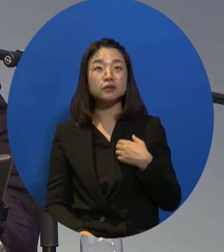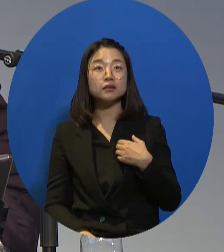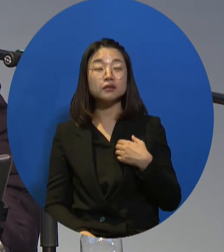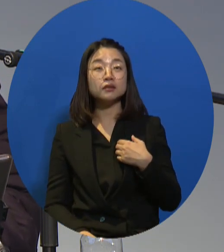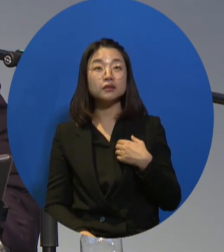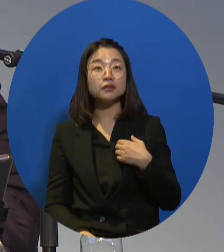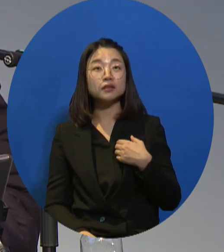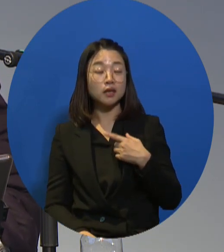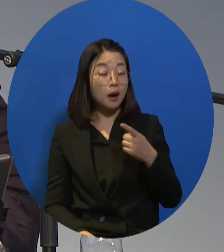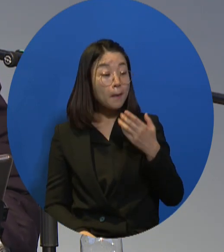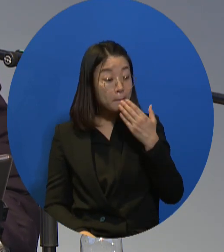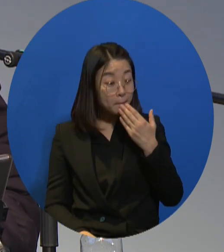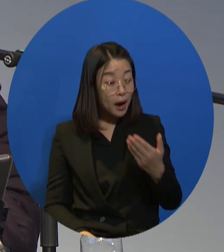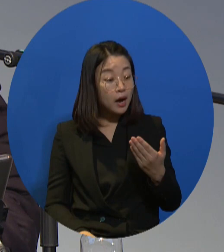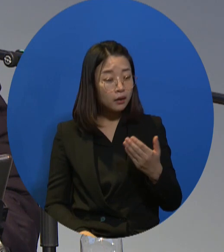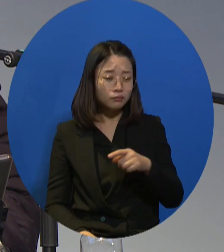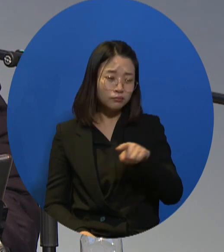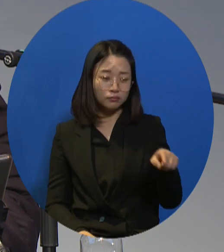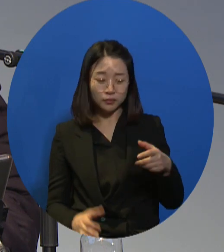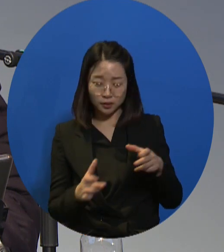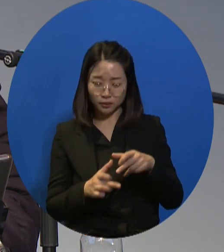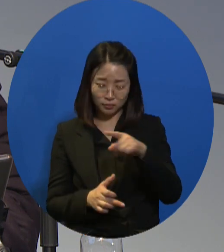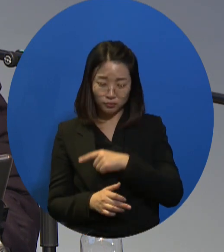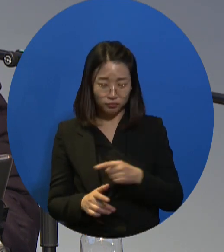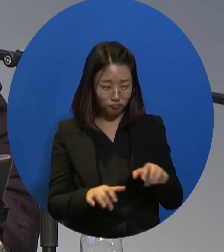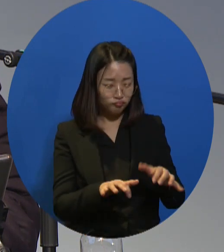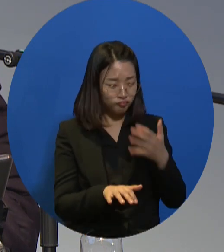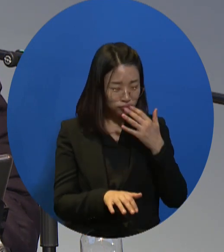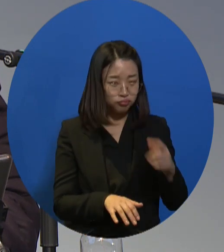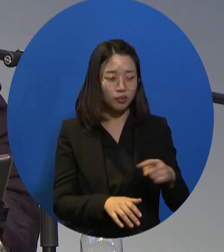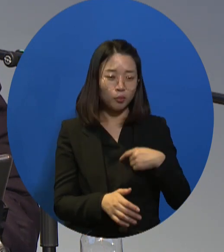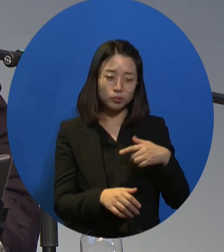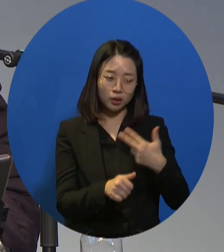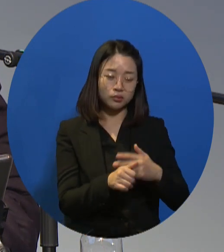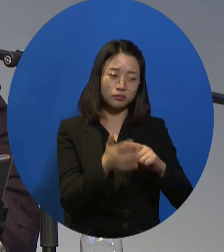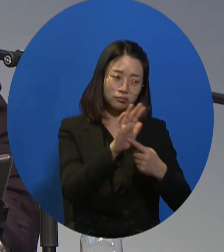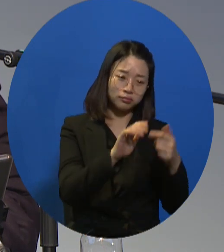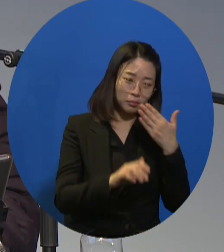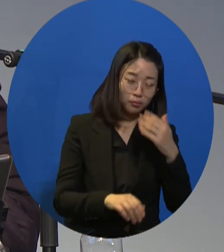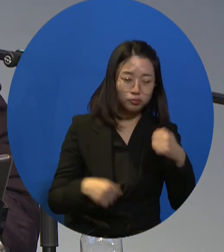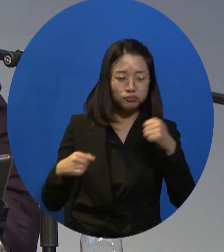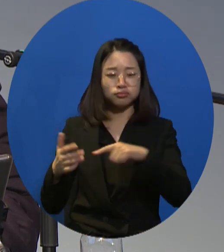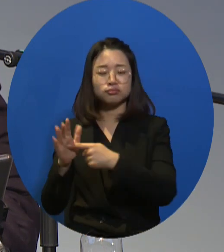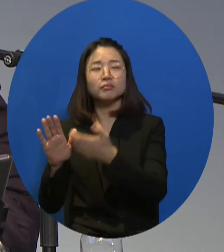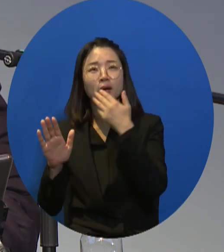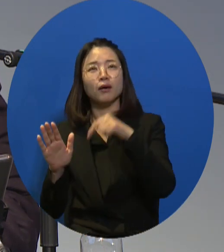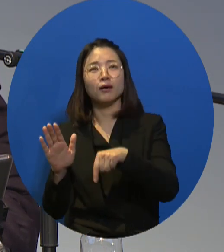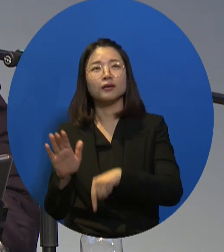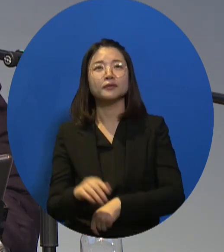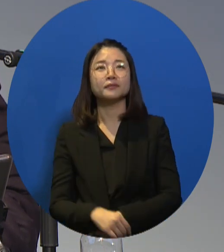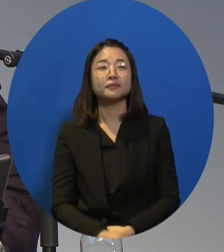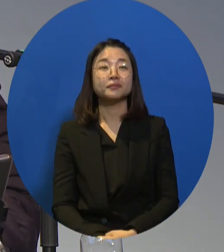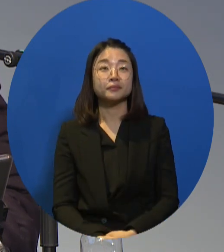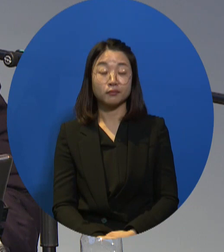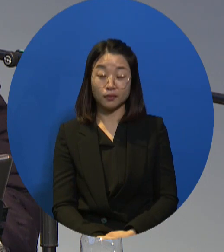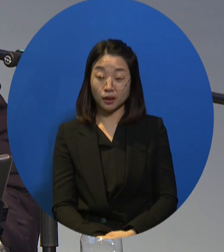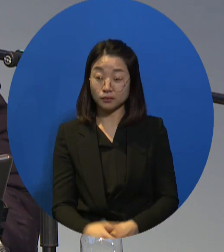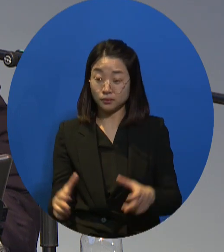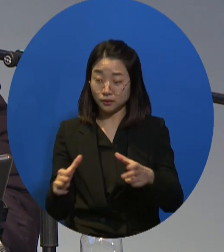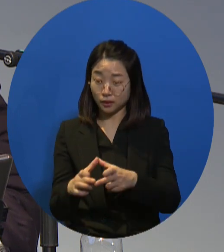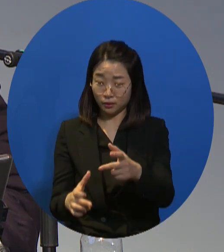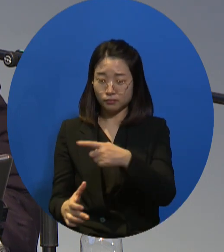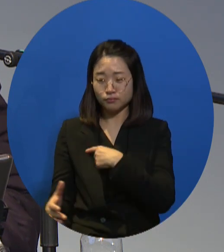It means that these are the kinds of work that they can perform even with